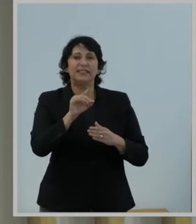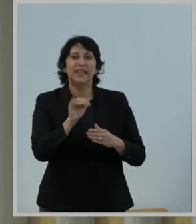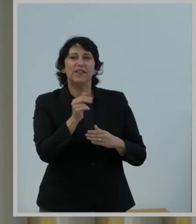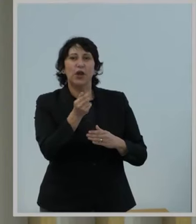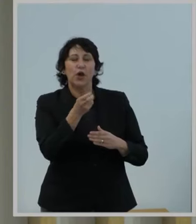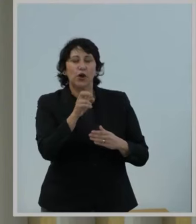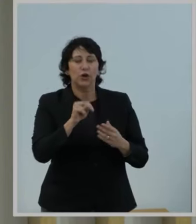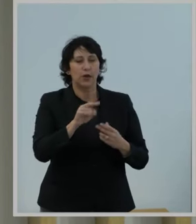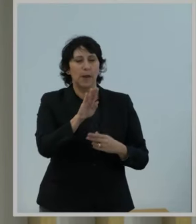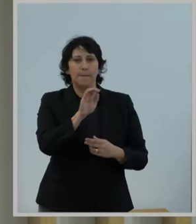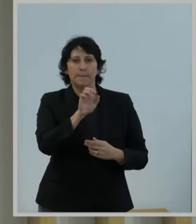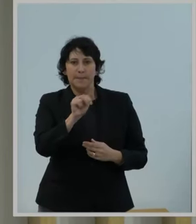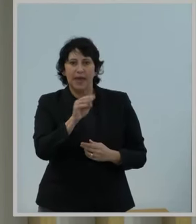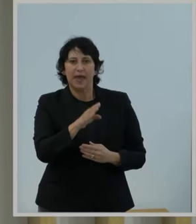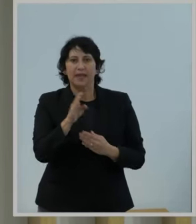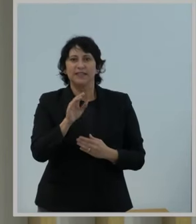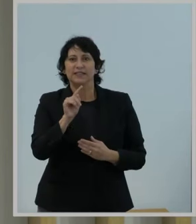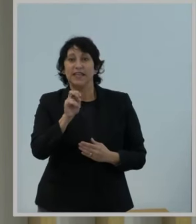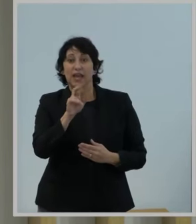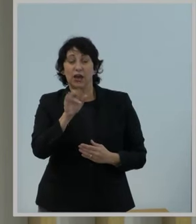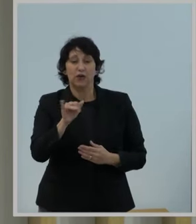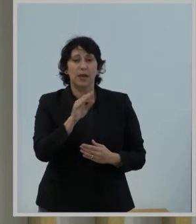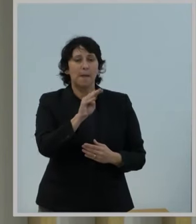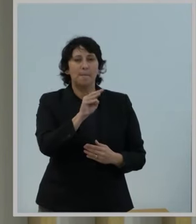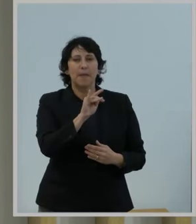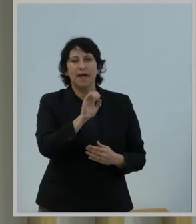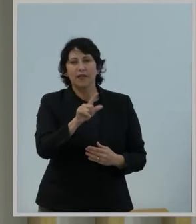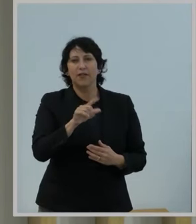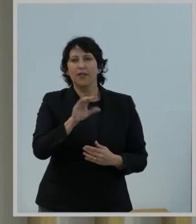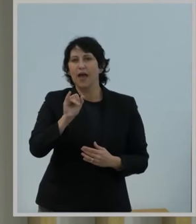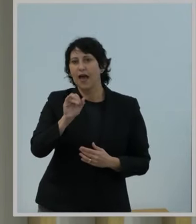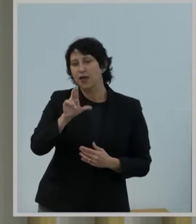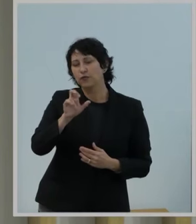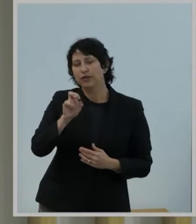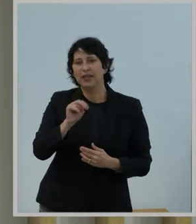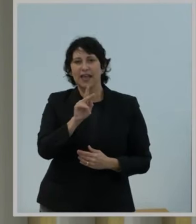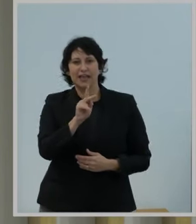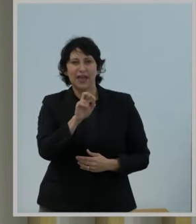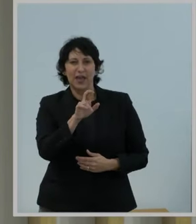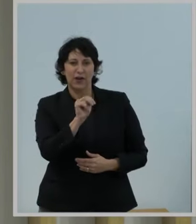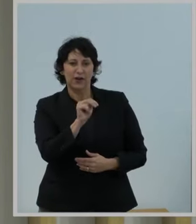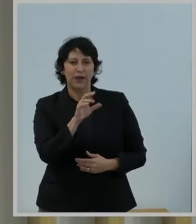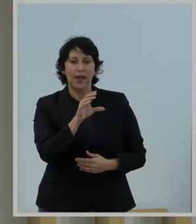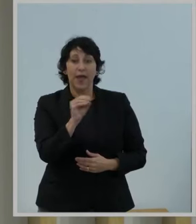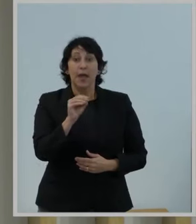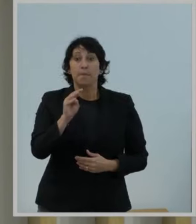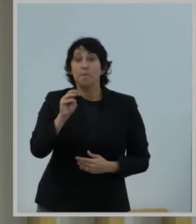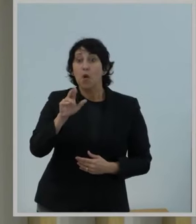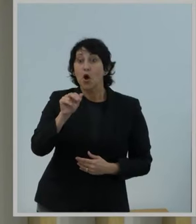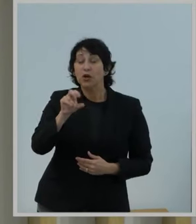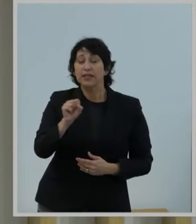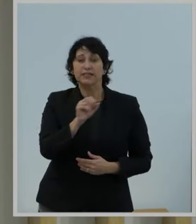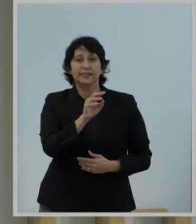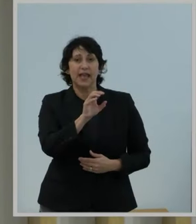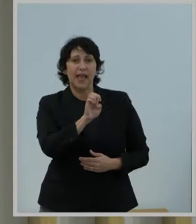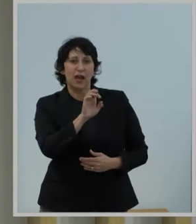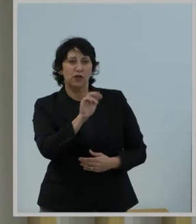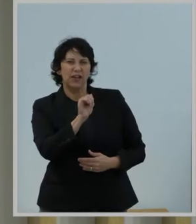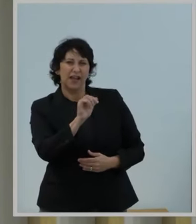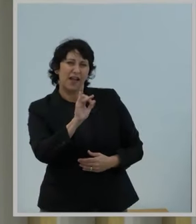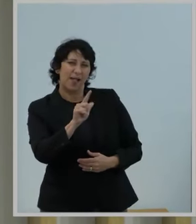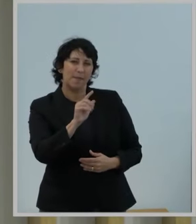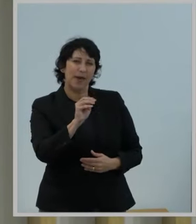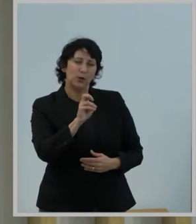Bartolome, Terry Cavanaugh, Michael Gibbons, Irene Lai, Karen Onije, Marcus Mayer, Ariel Mancuso,